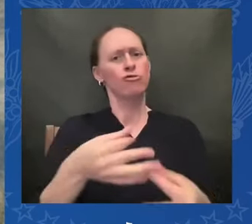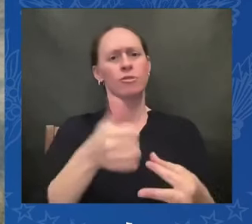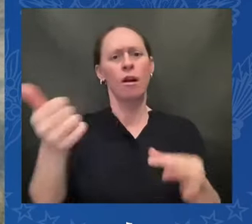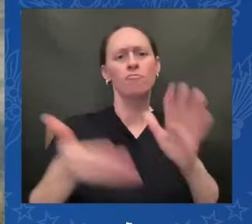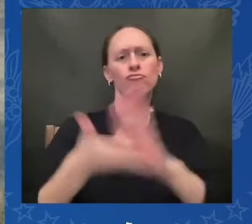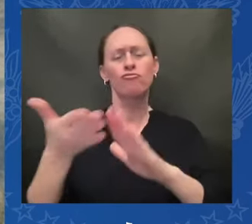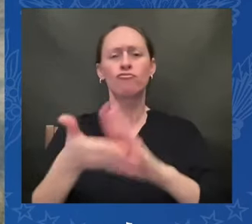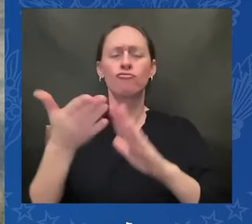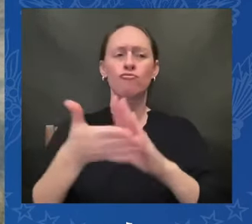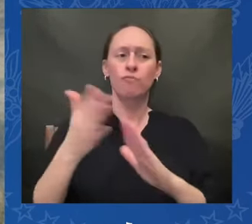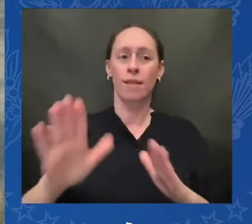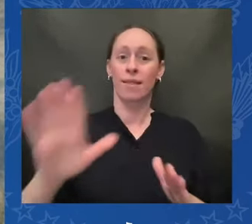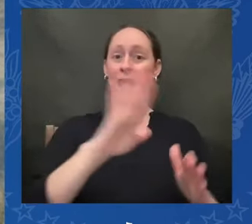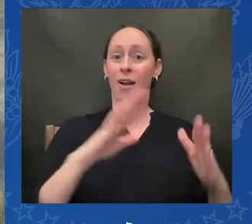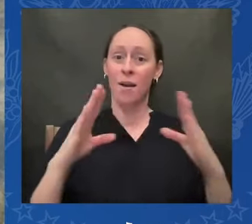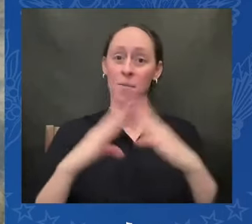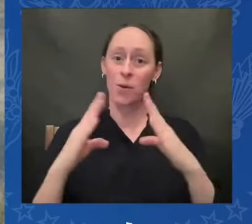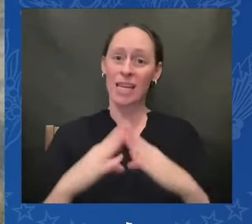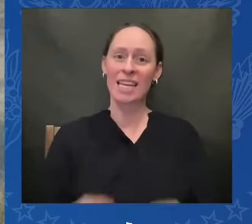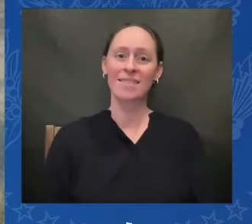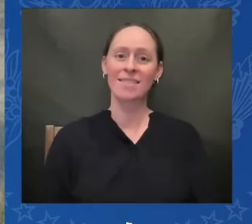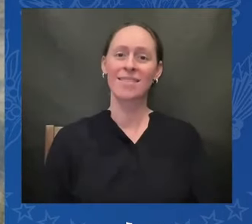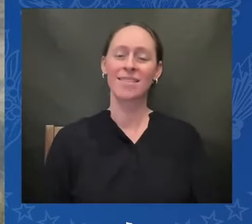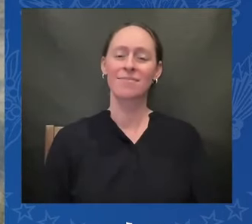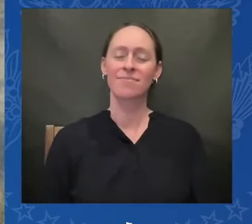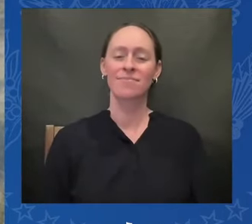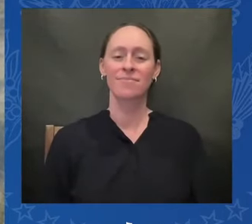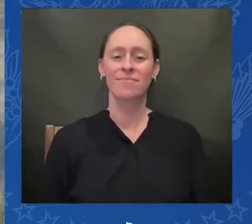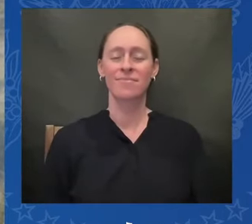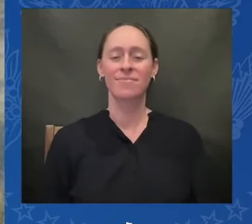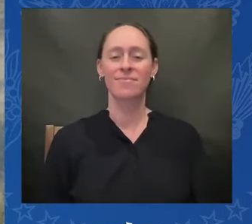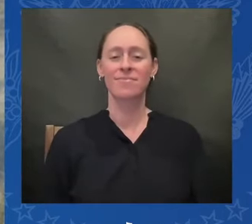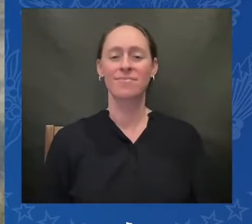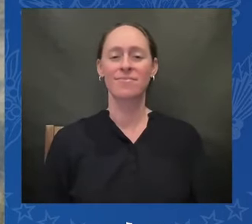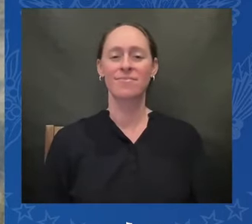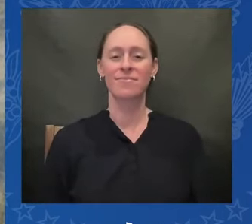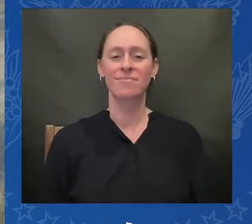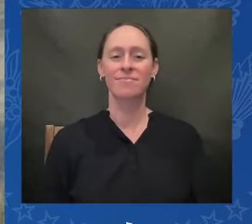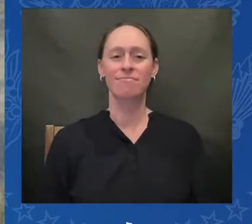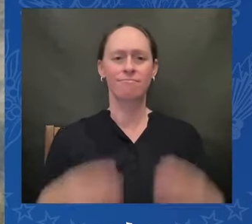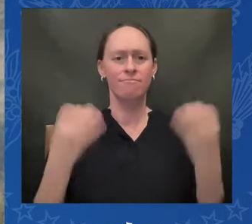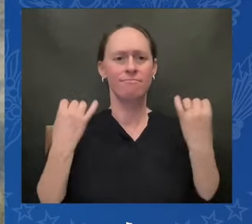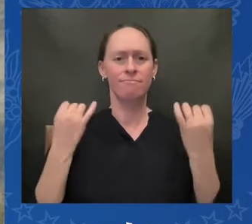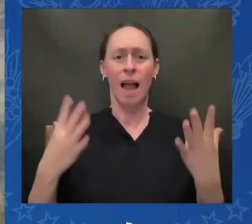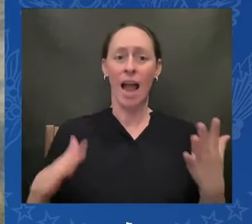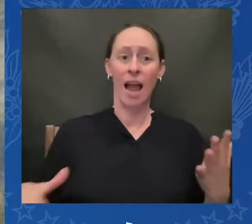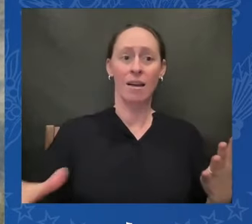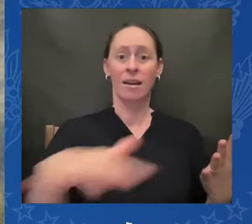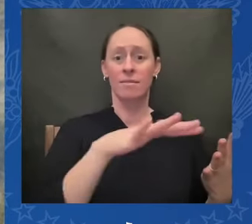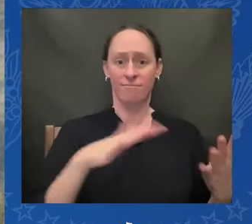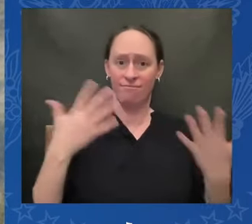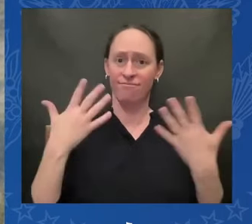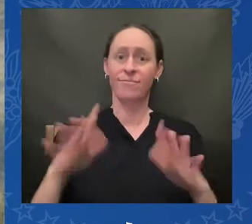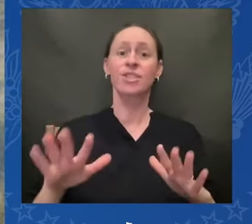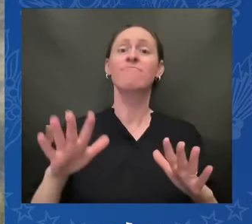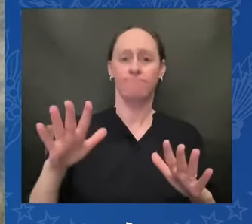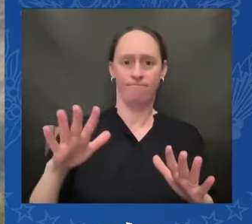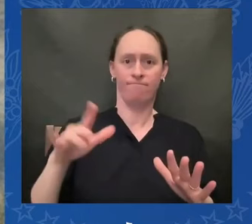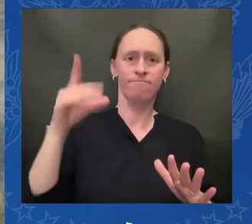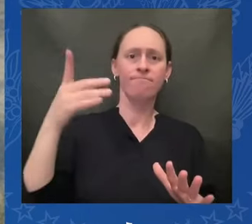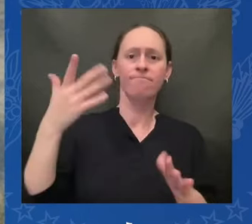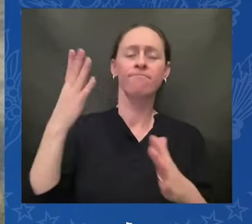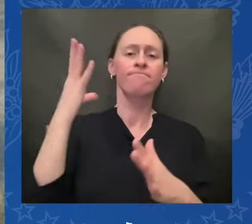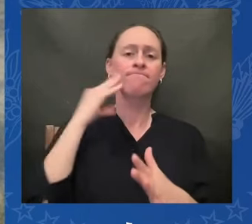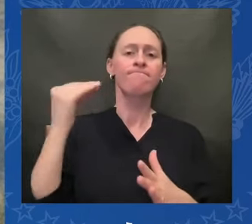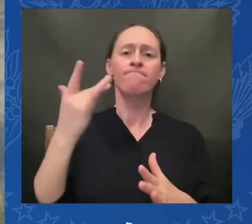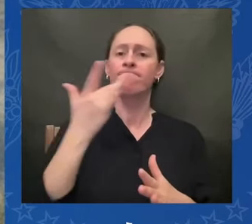for much of this country boarding schools are places where affluent families send their children for an exclusive